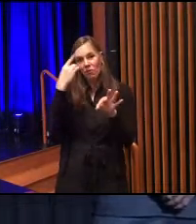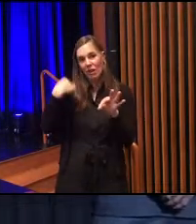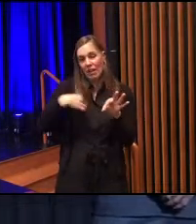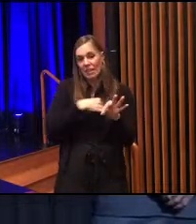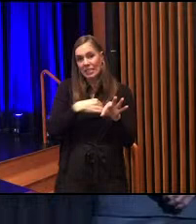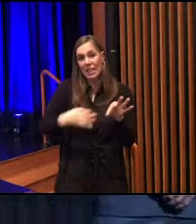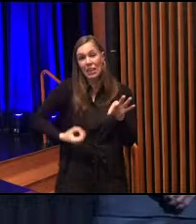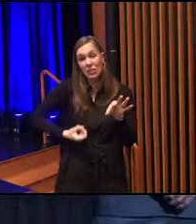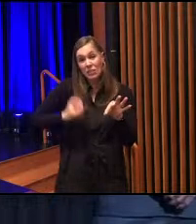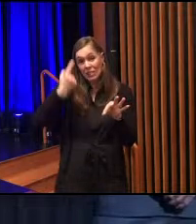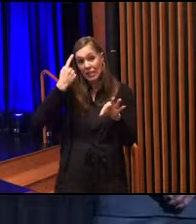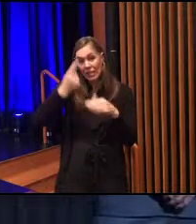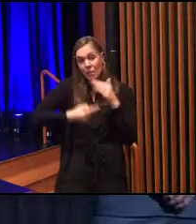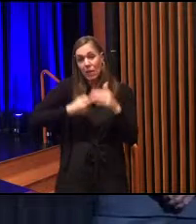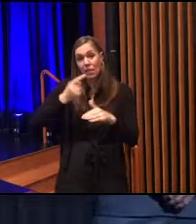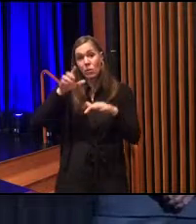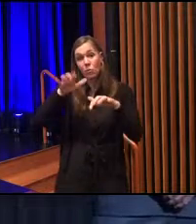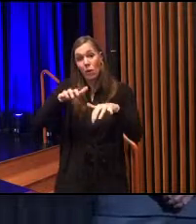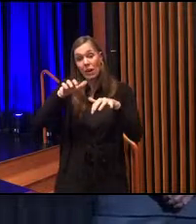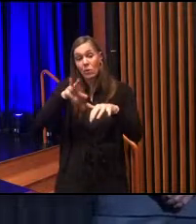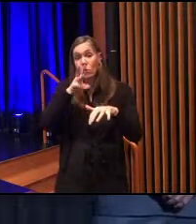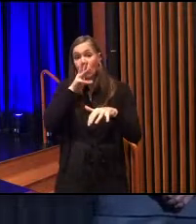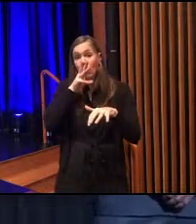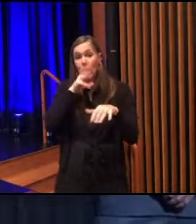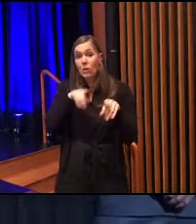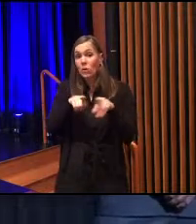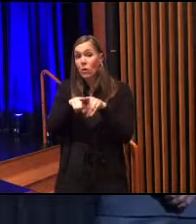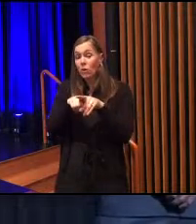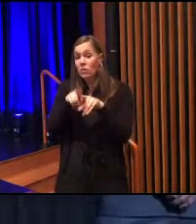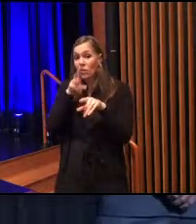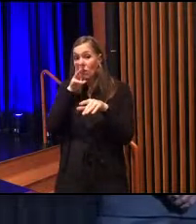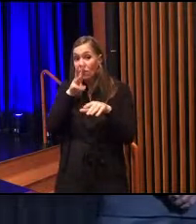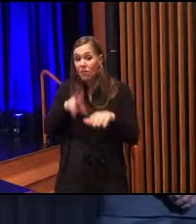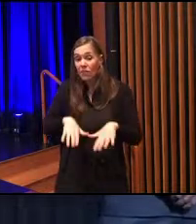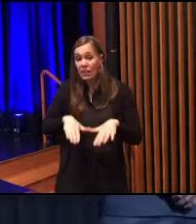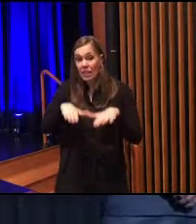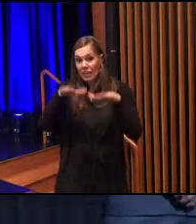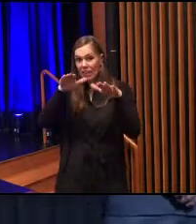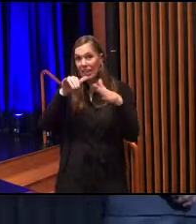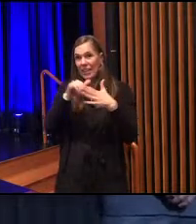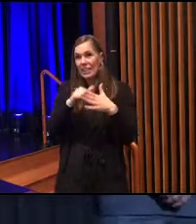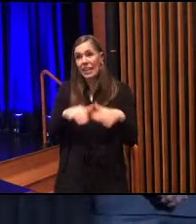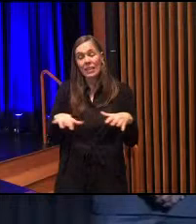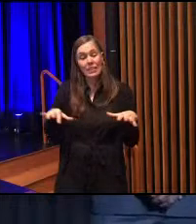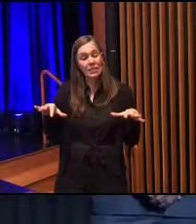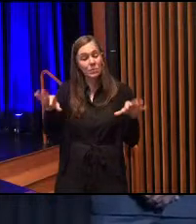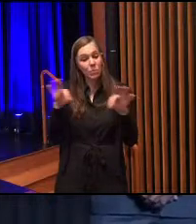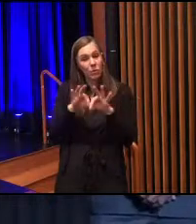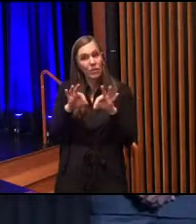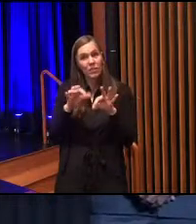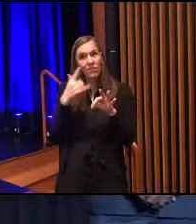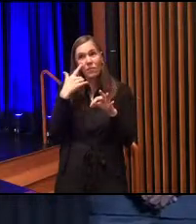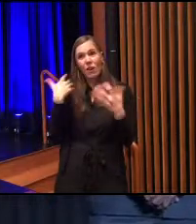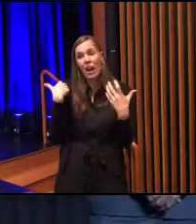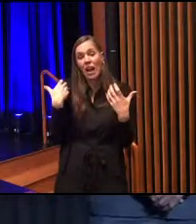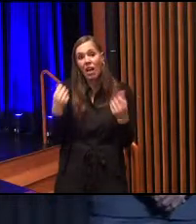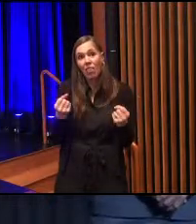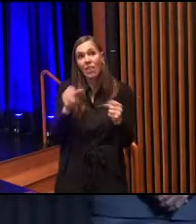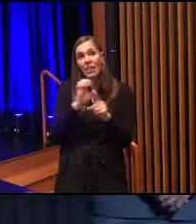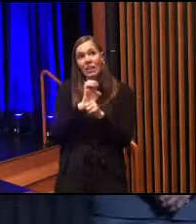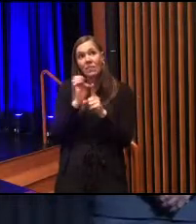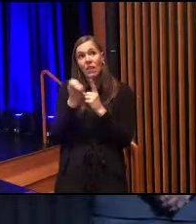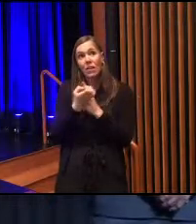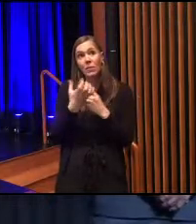understand about rain, you know, rainwater and also flooding. That has a lot to do with health environment. And that